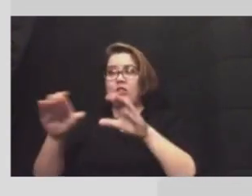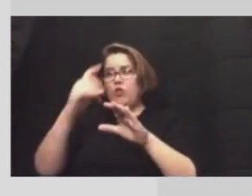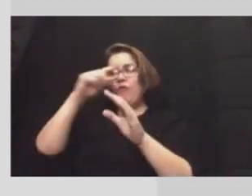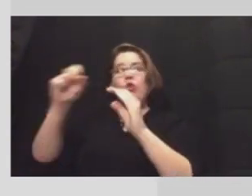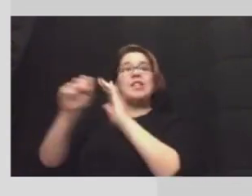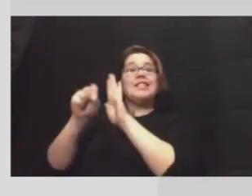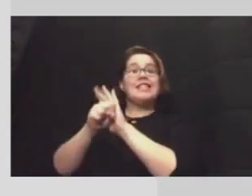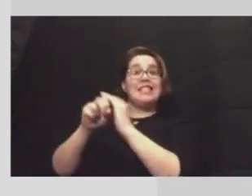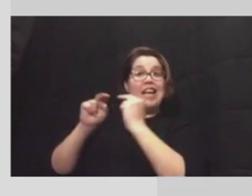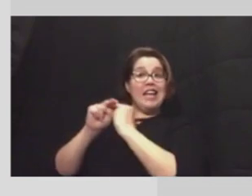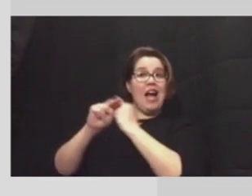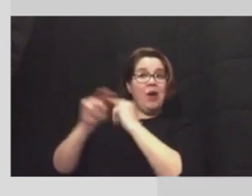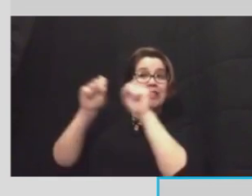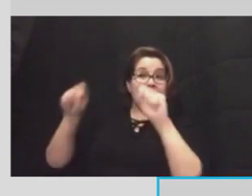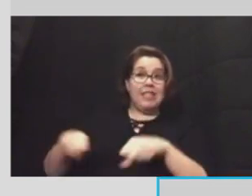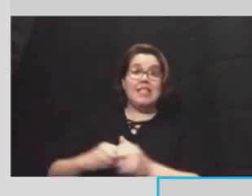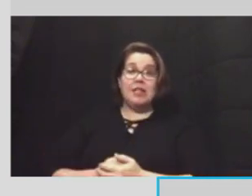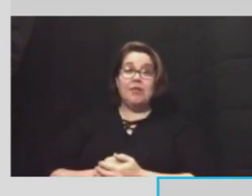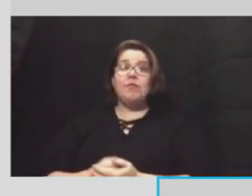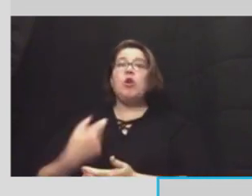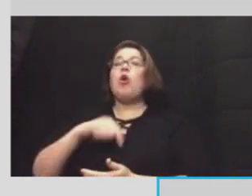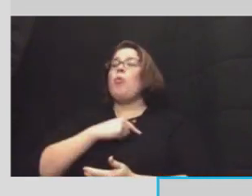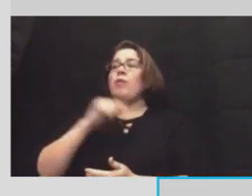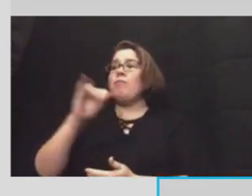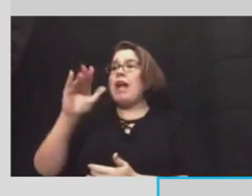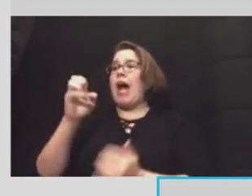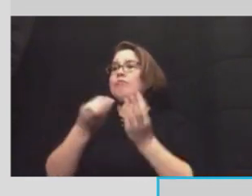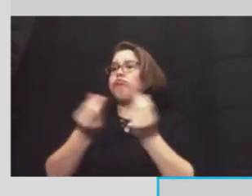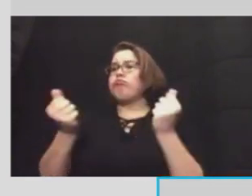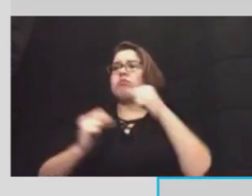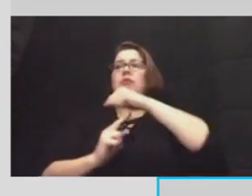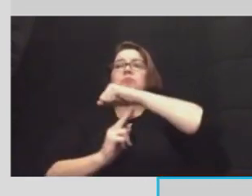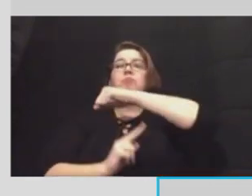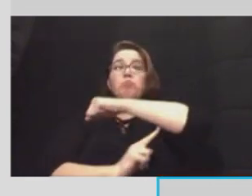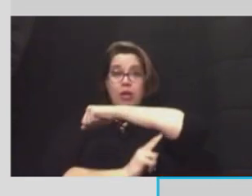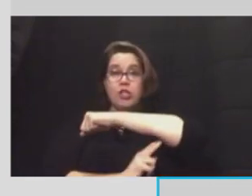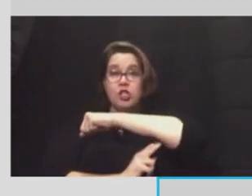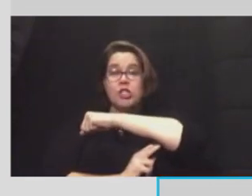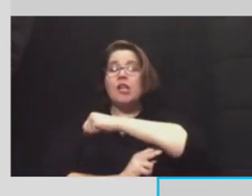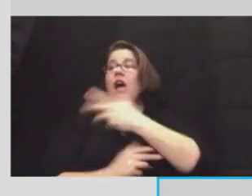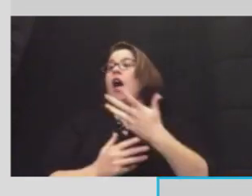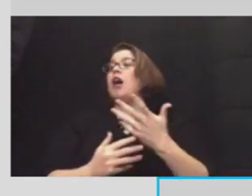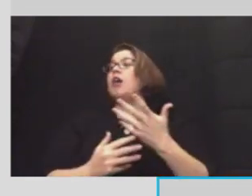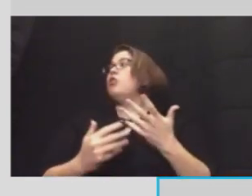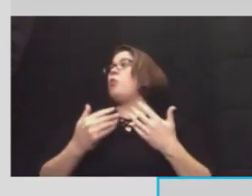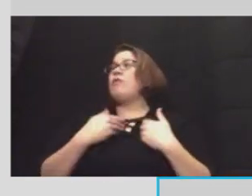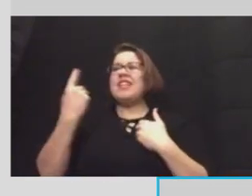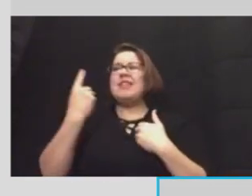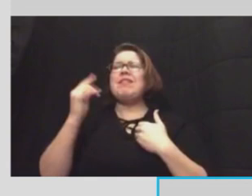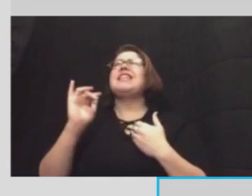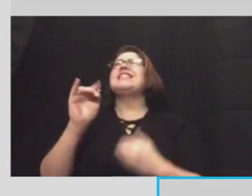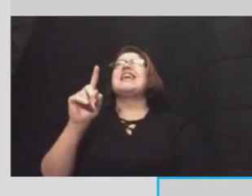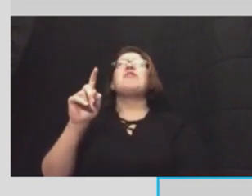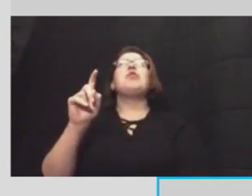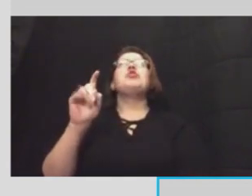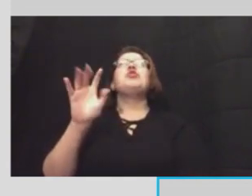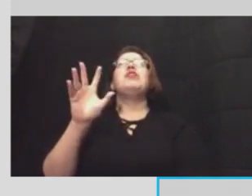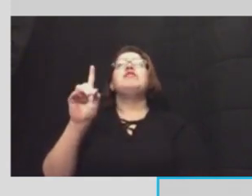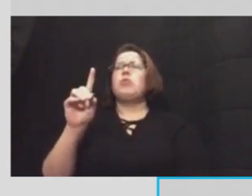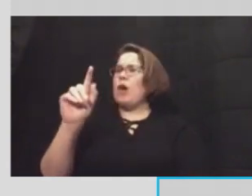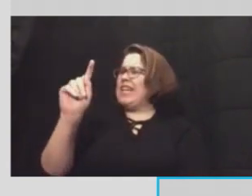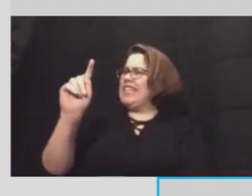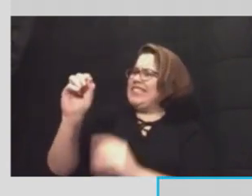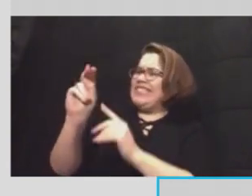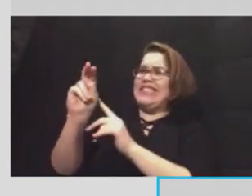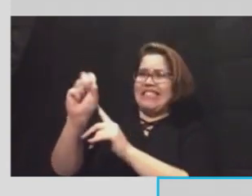system. We've been de-icing bridges. We've spread something like 151 tons